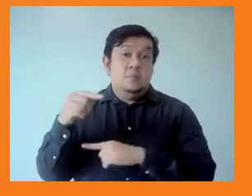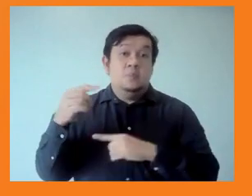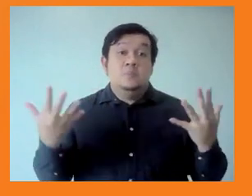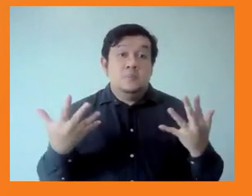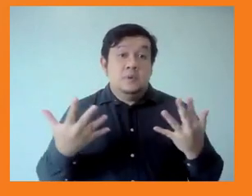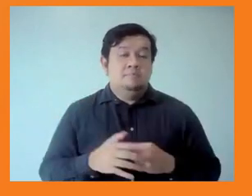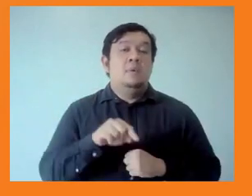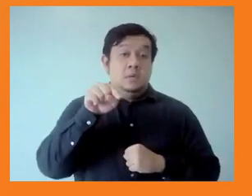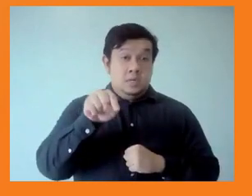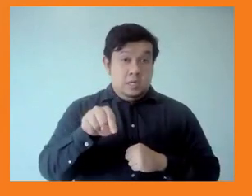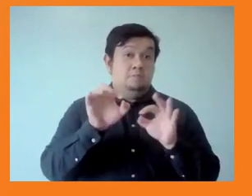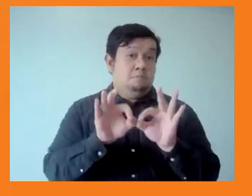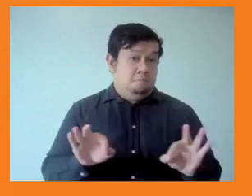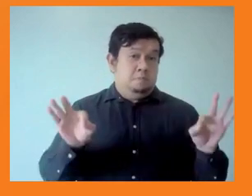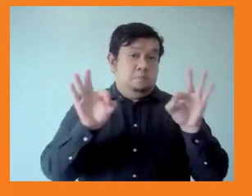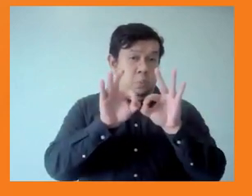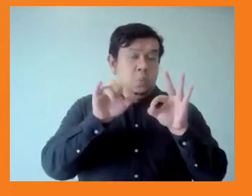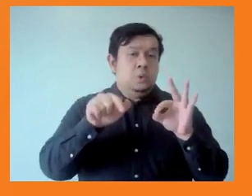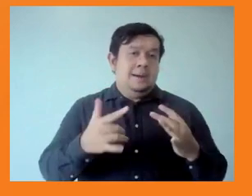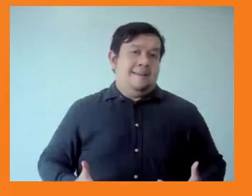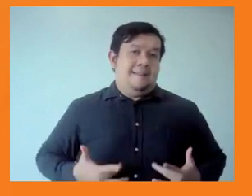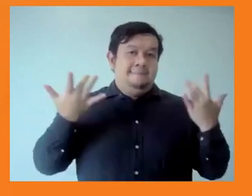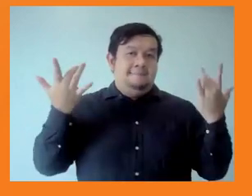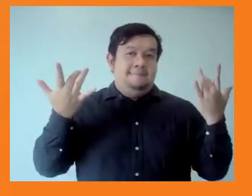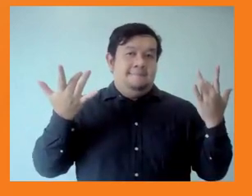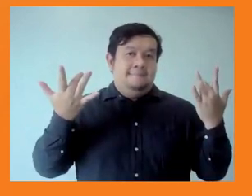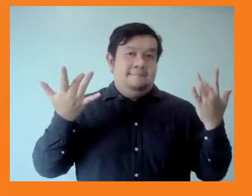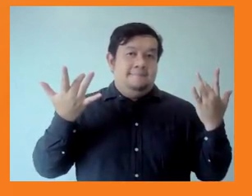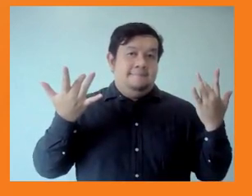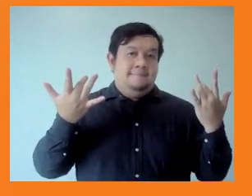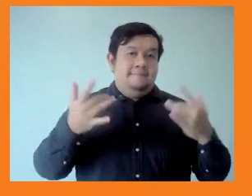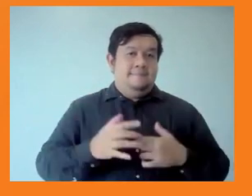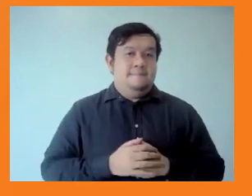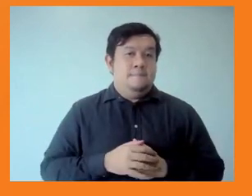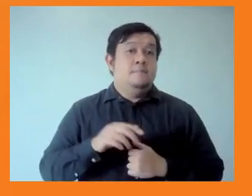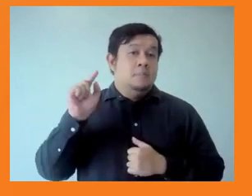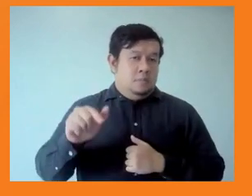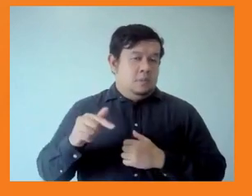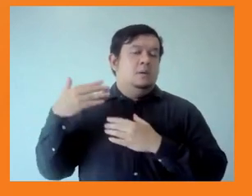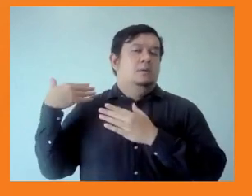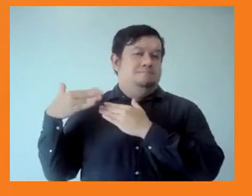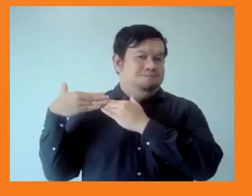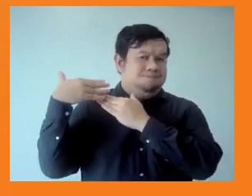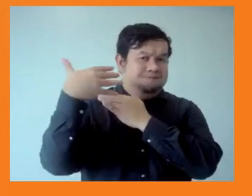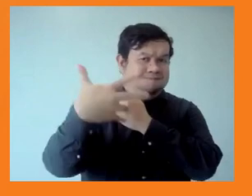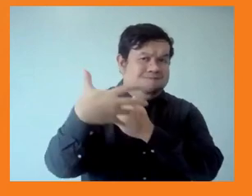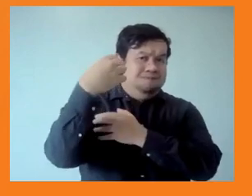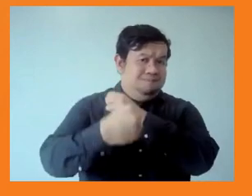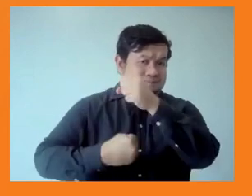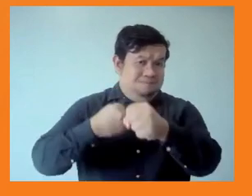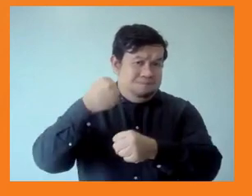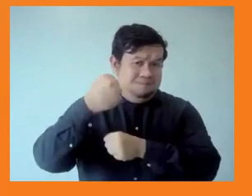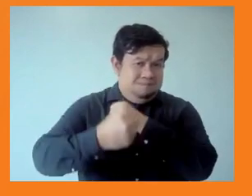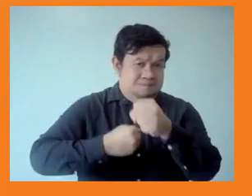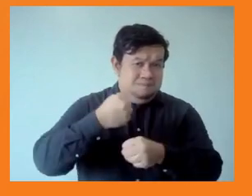powerful words. And you see just a few years later, the fourth king of Bhutan, during an interview with the Financial Times,